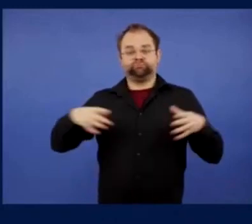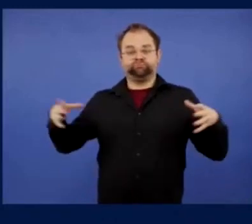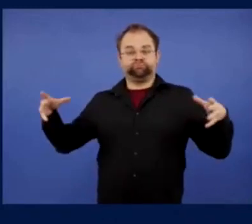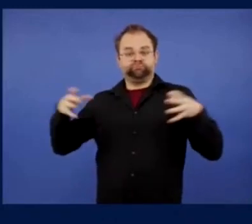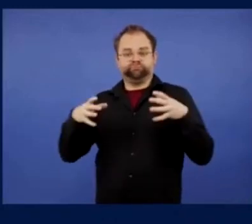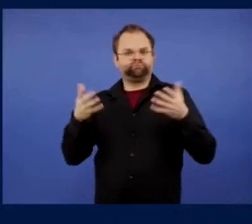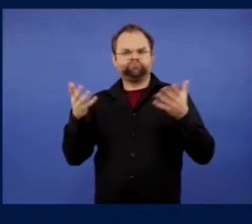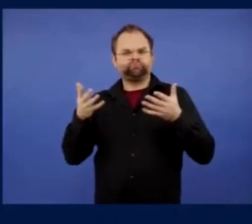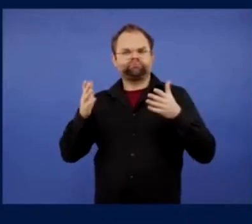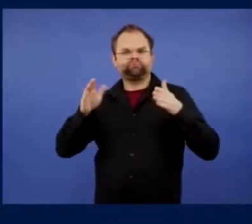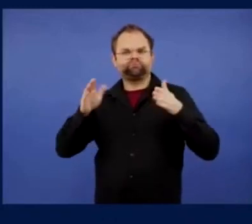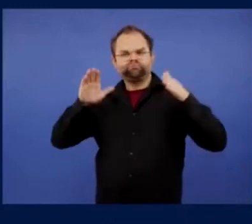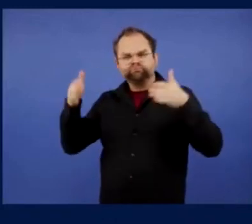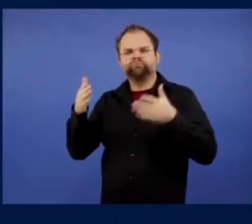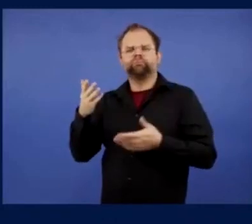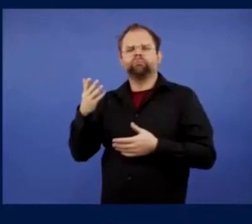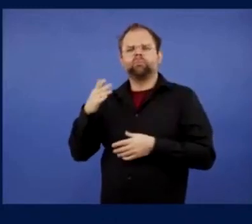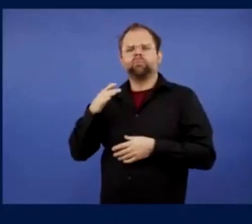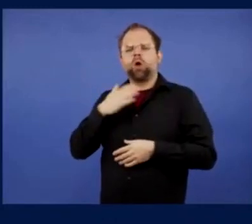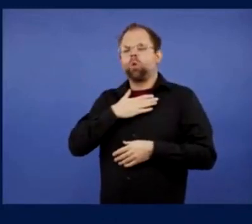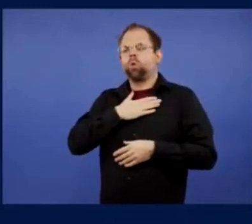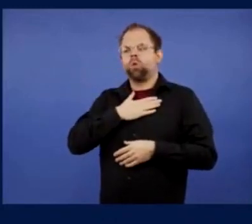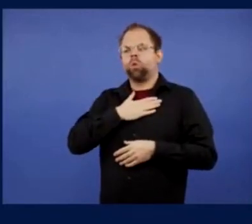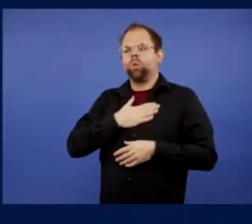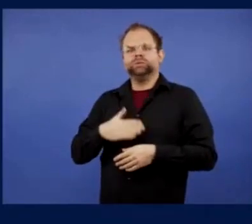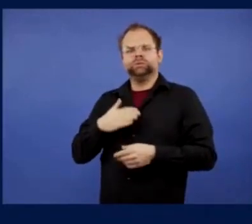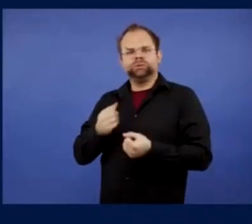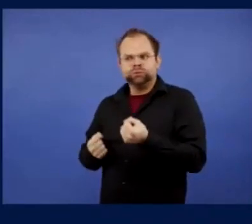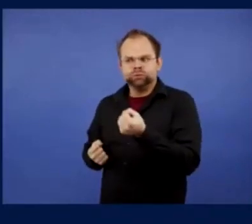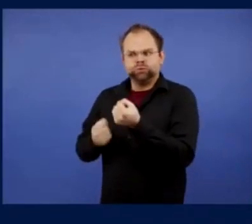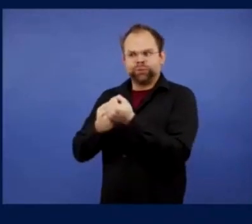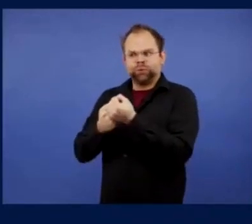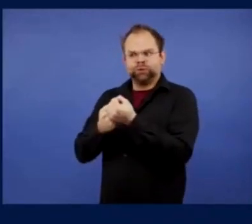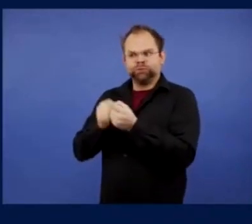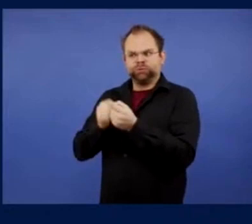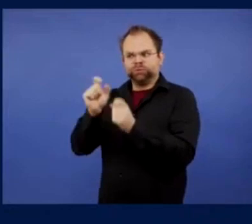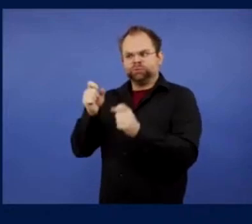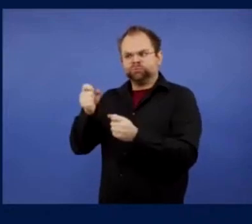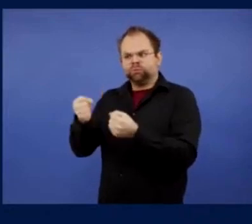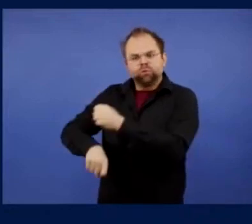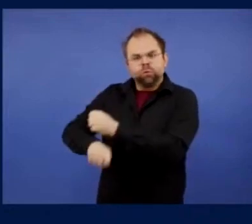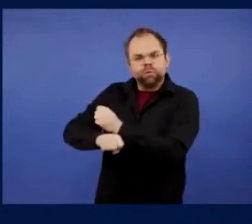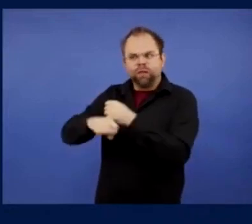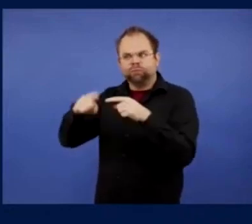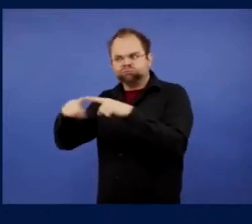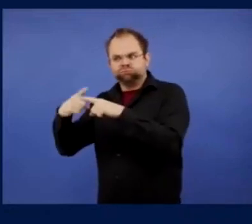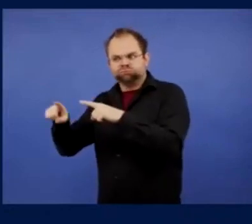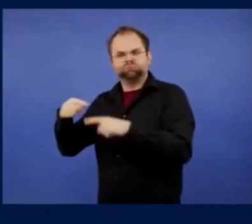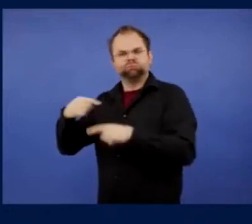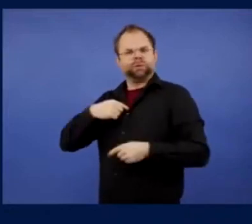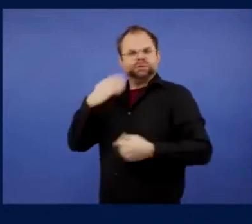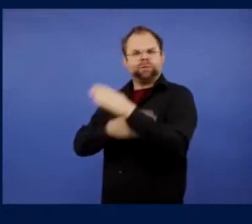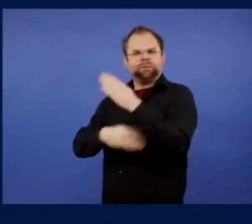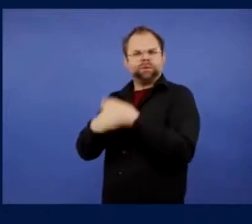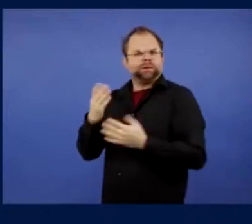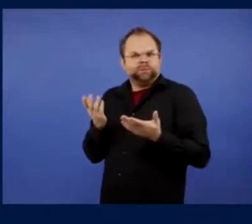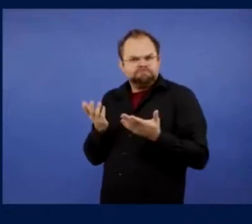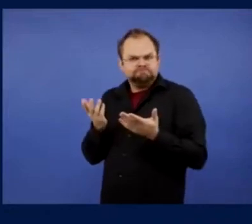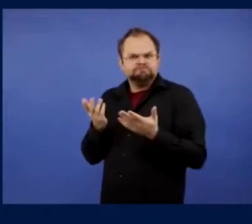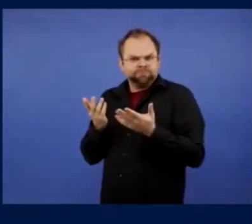away. I've been to 68 away European matches as a wheelchair user